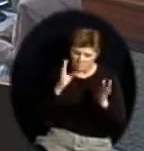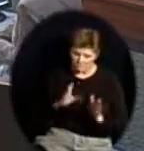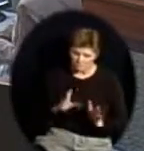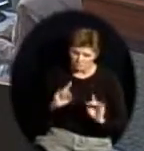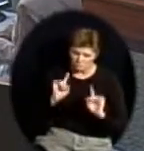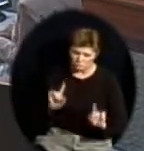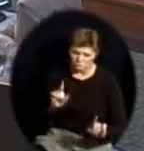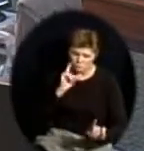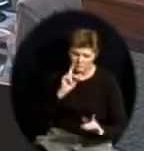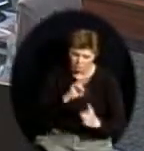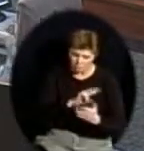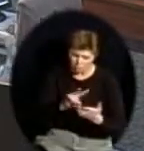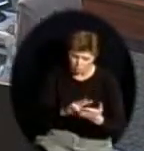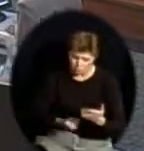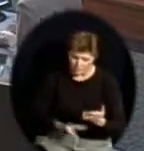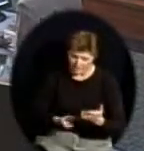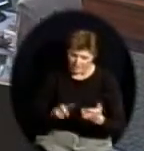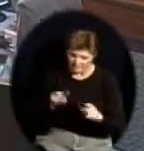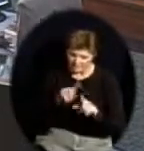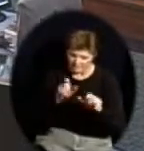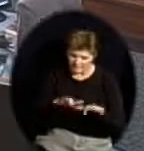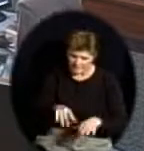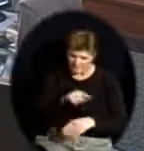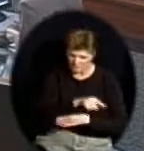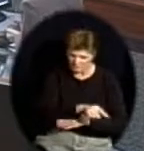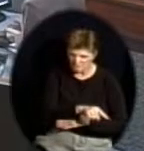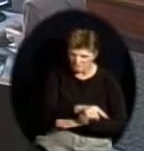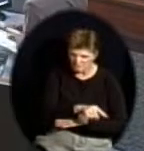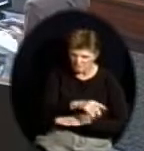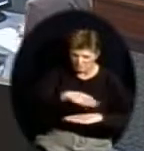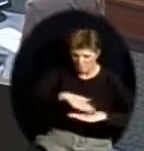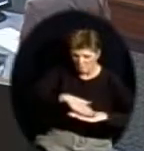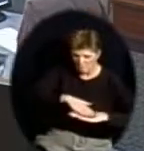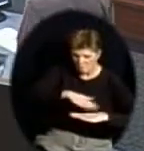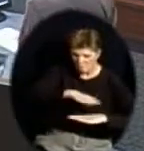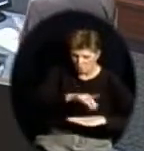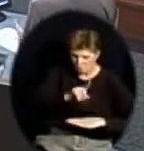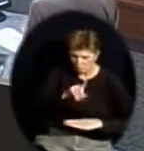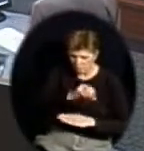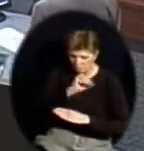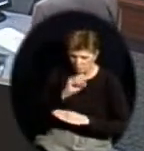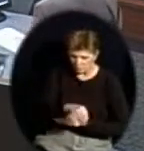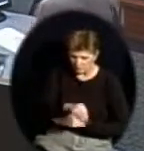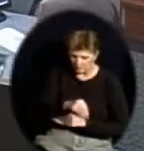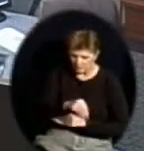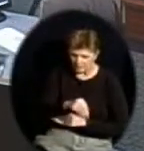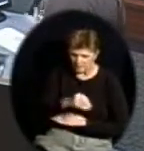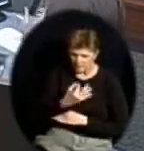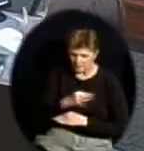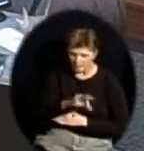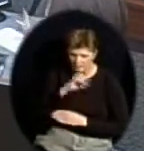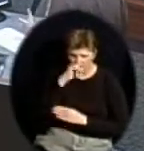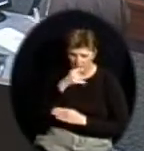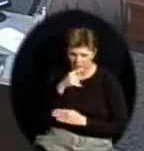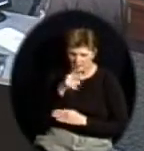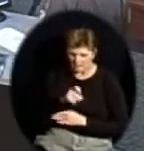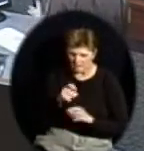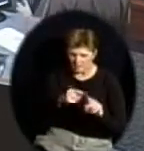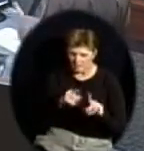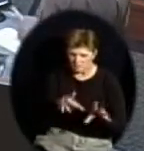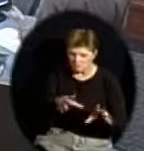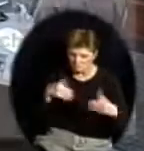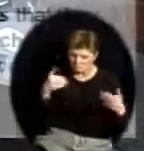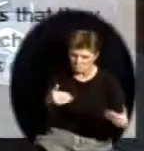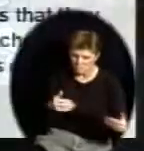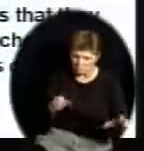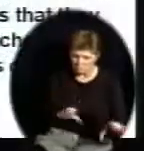over the 1 percent that was allowed to take the different kinds of tests. Questioning and wondering why, you know, here at the end of June